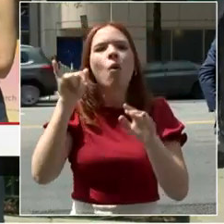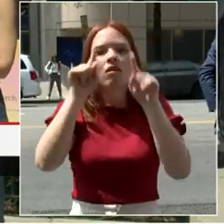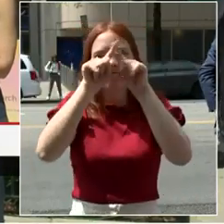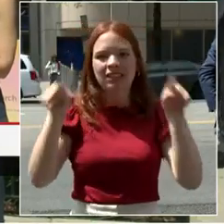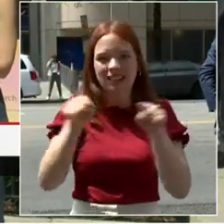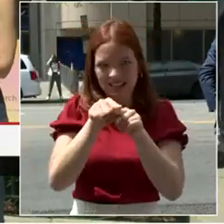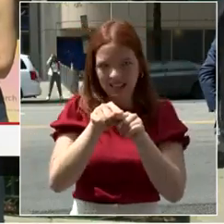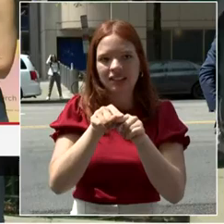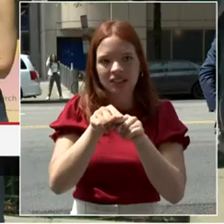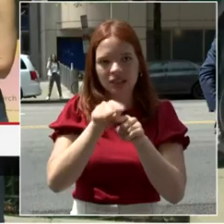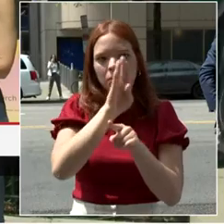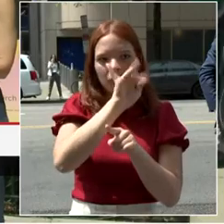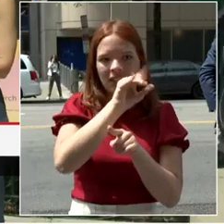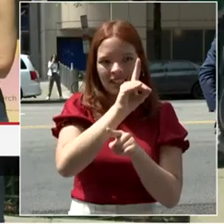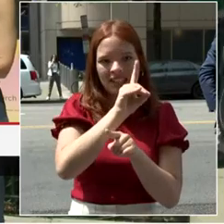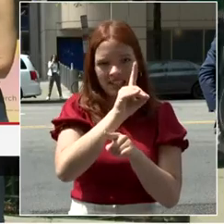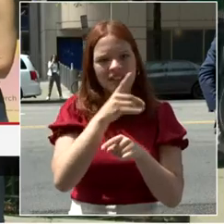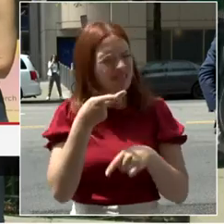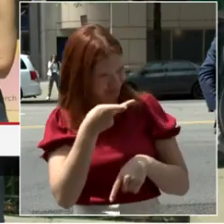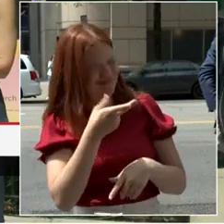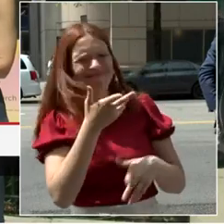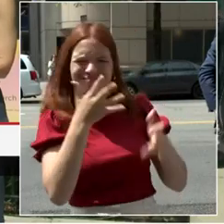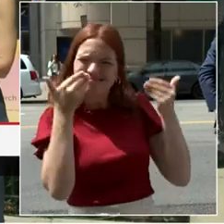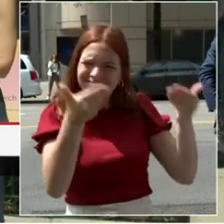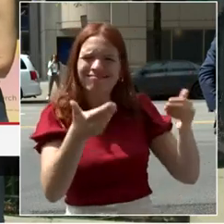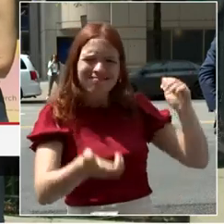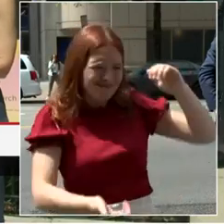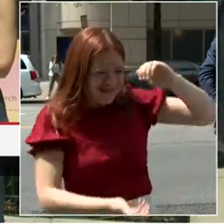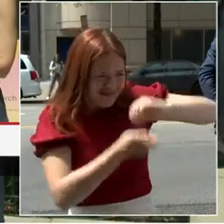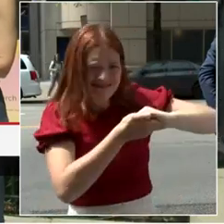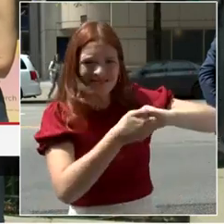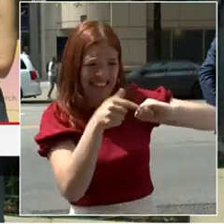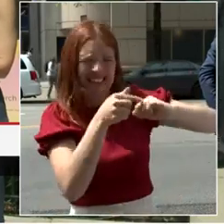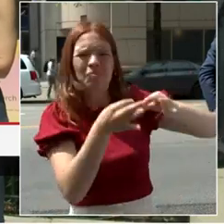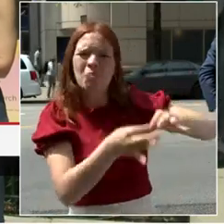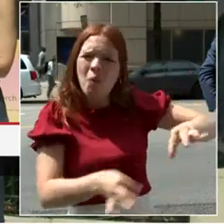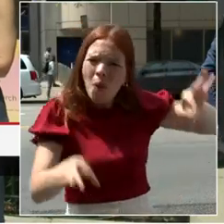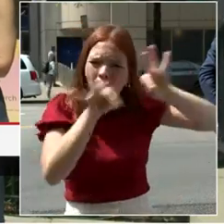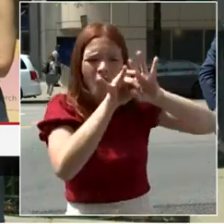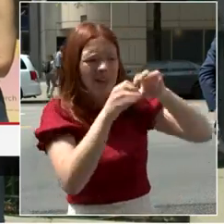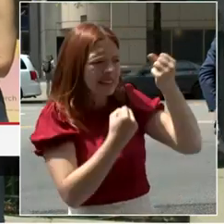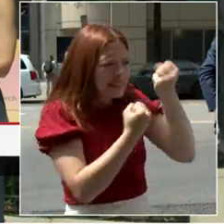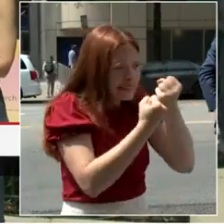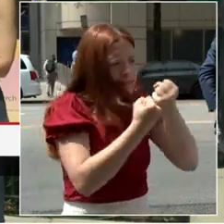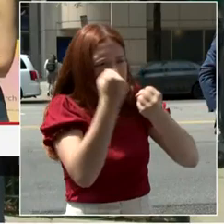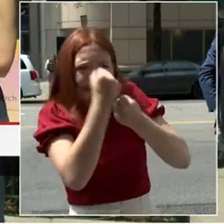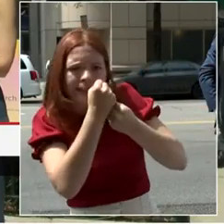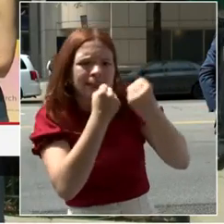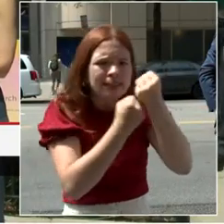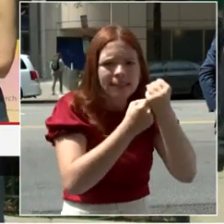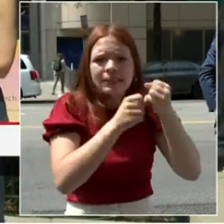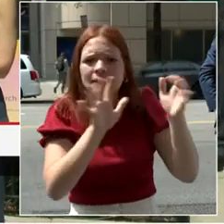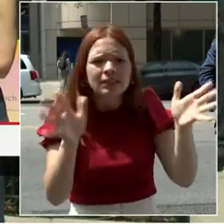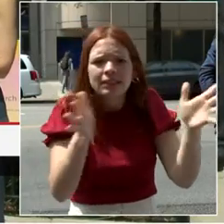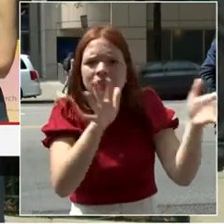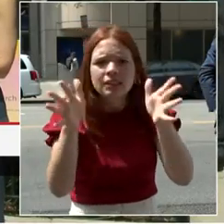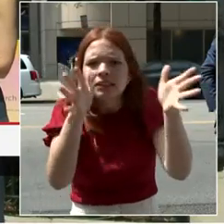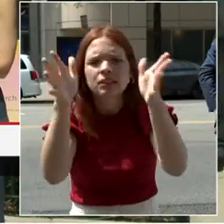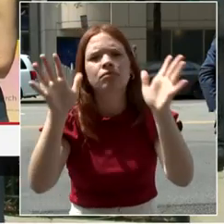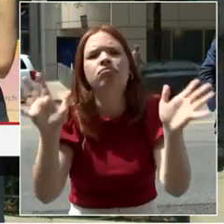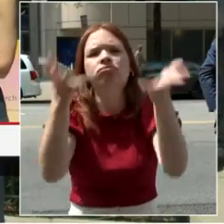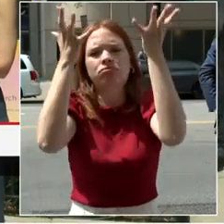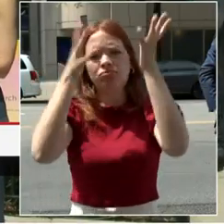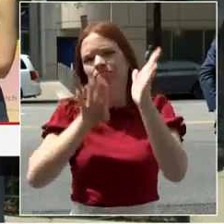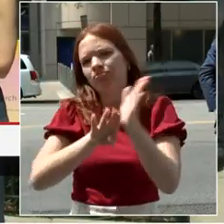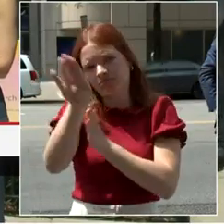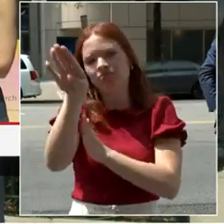make up that central business district that we are here today working together on the Downtown Action Plan. So we're very excited about that. I do want to